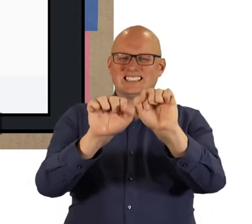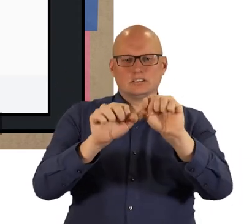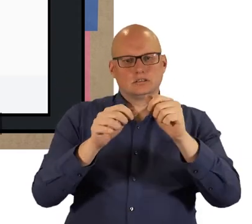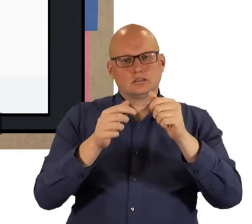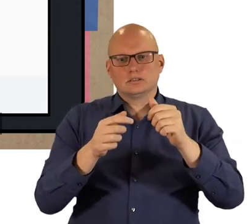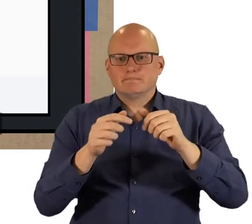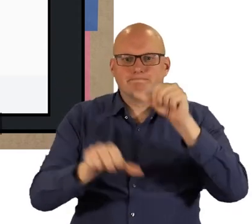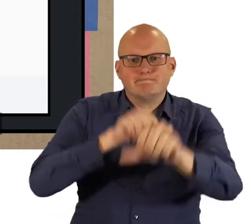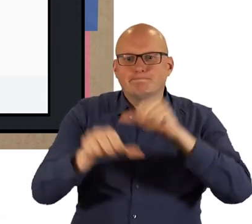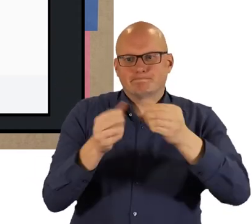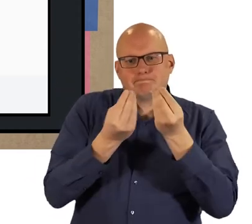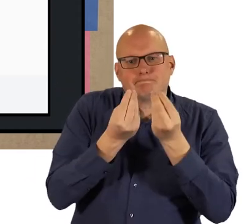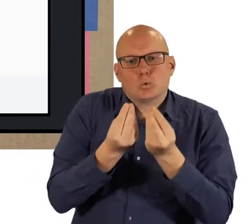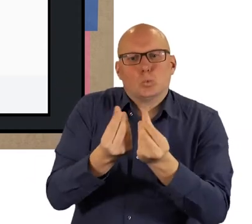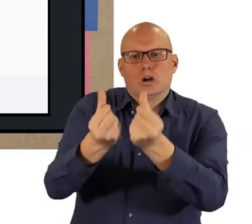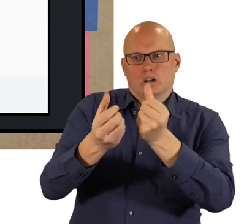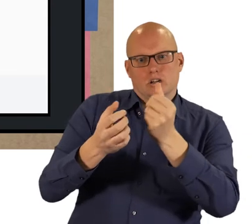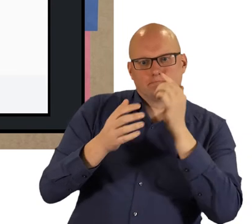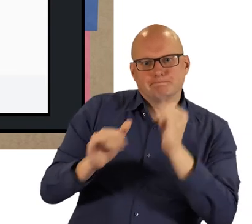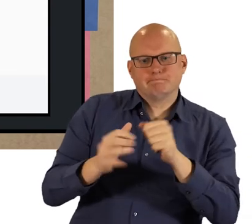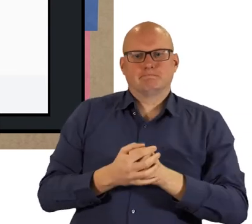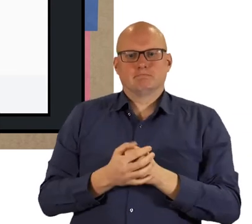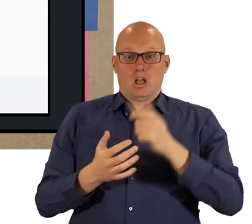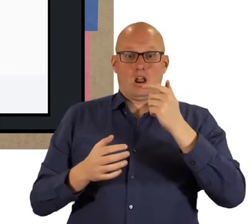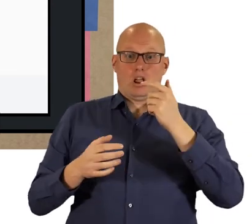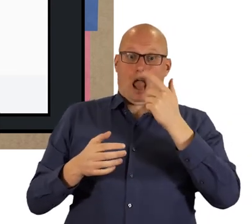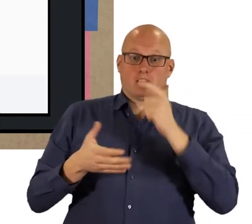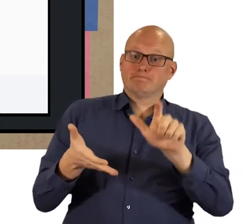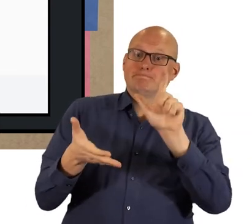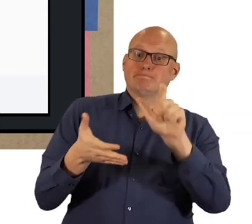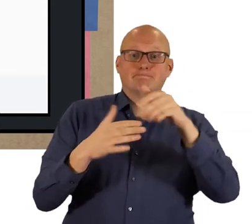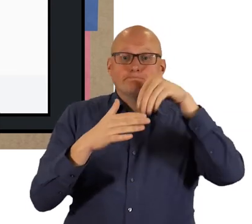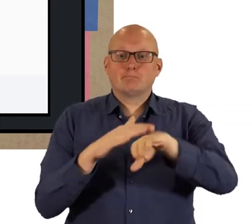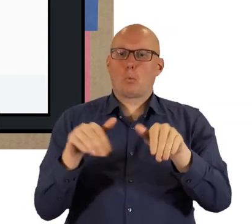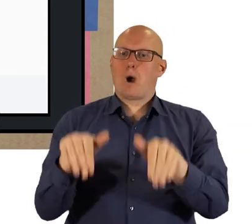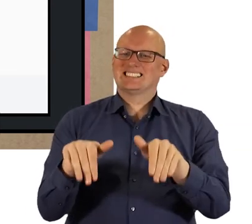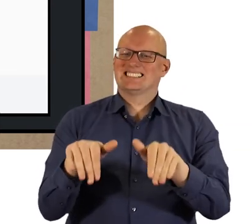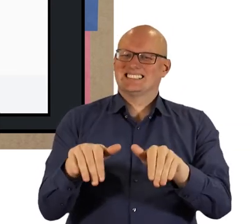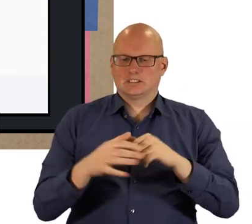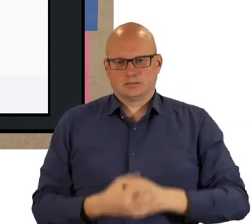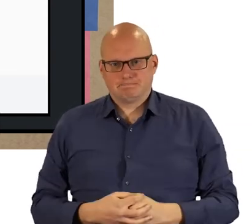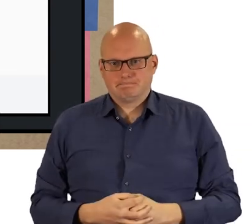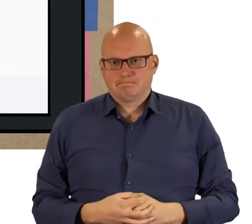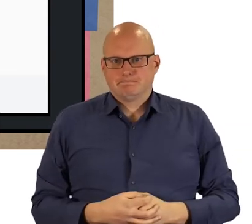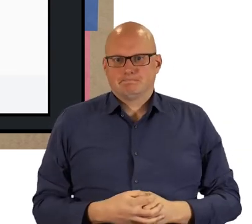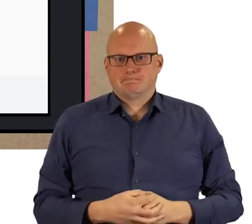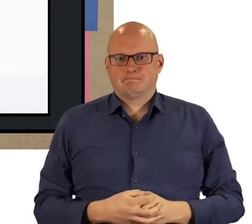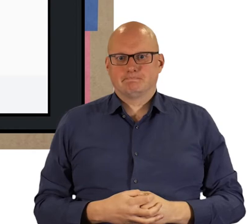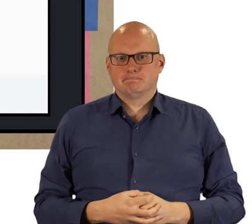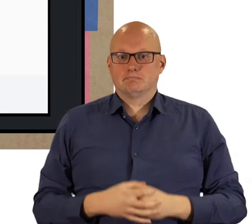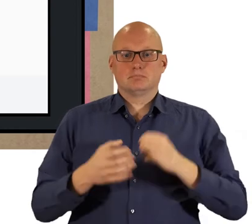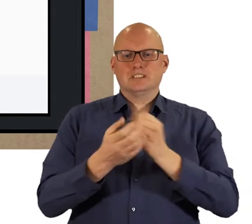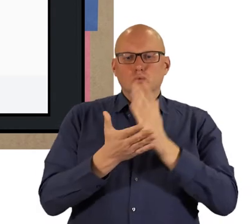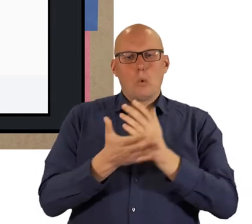will run through some automatic checks to make sure everything is working then you can click the box to enter the waiting area